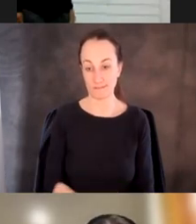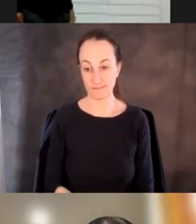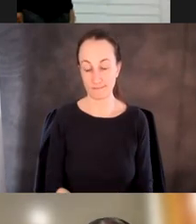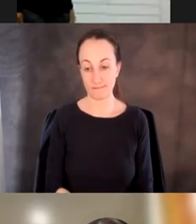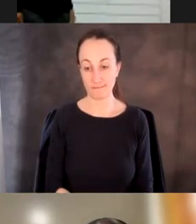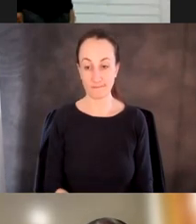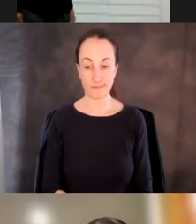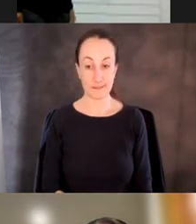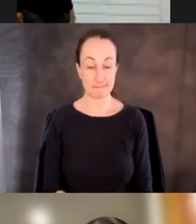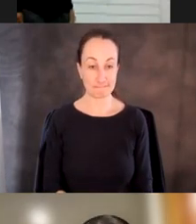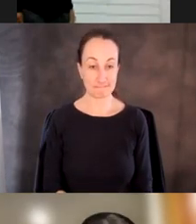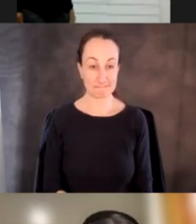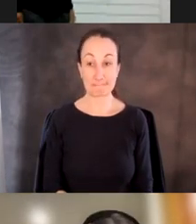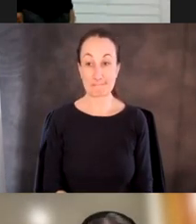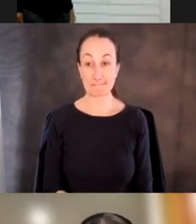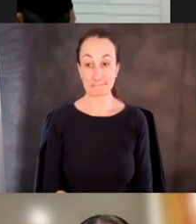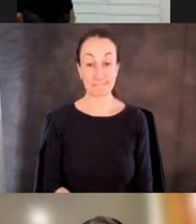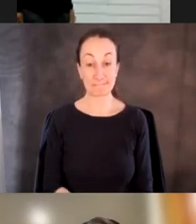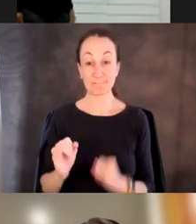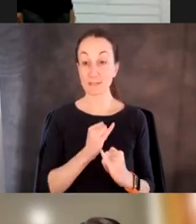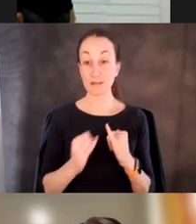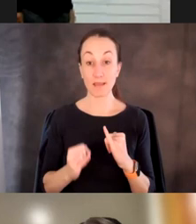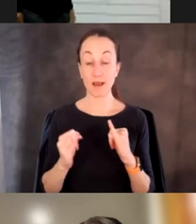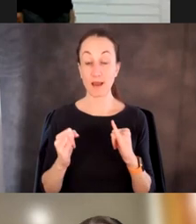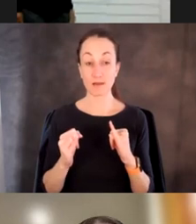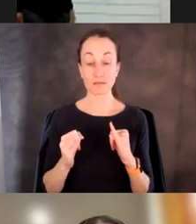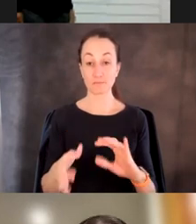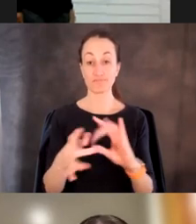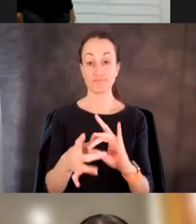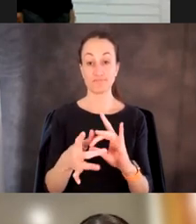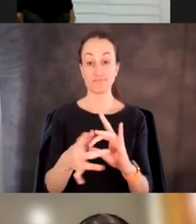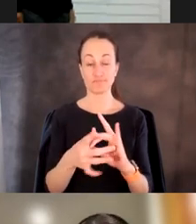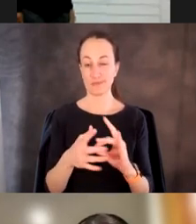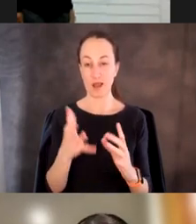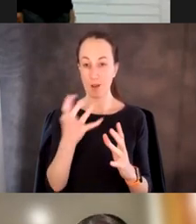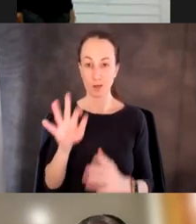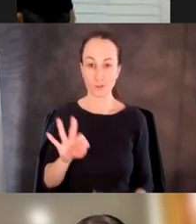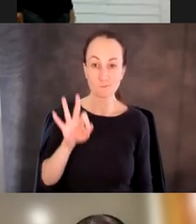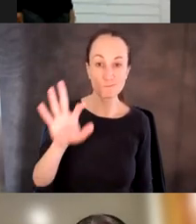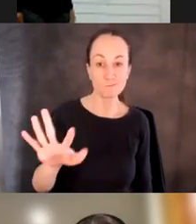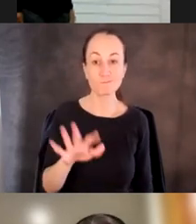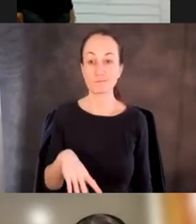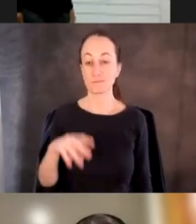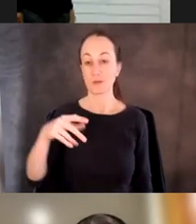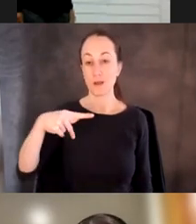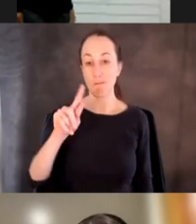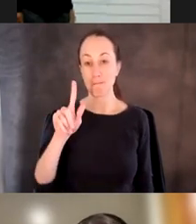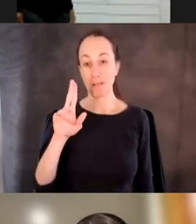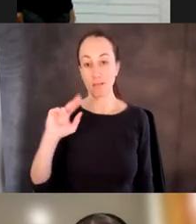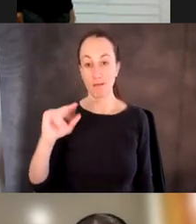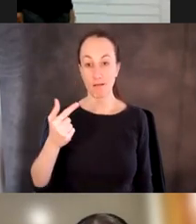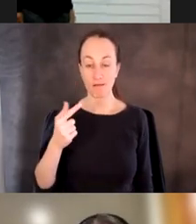Um, and as a last little note, I want to put in a plug. This is my last slide. I want to put a plug in for the